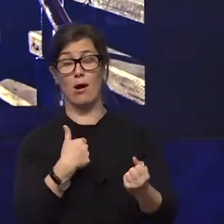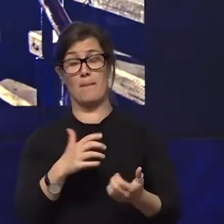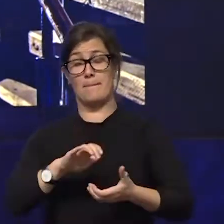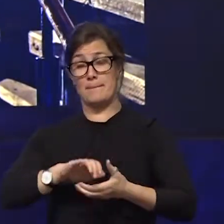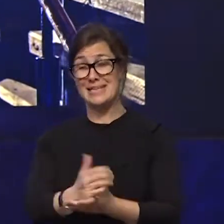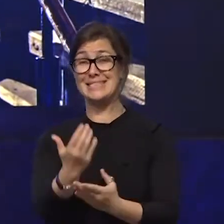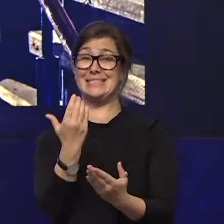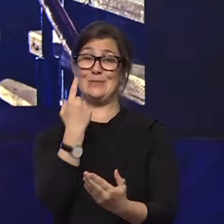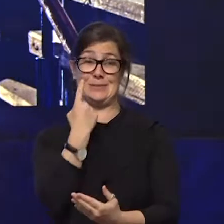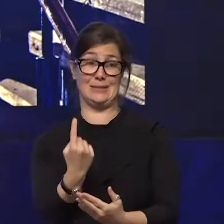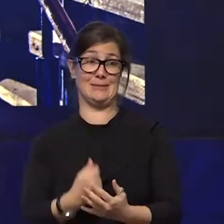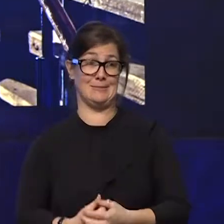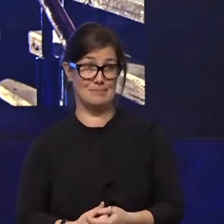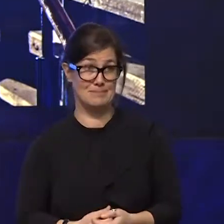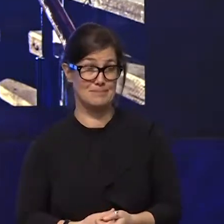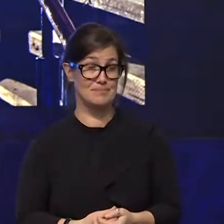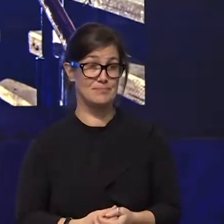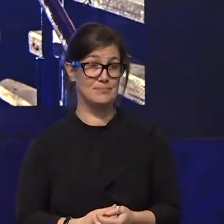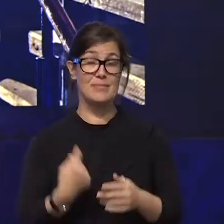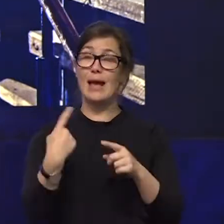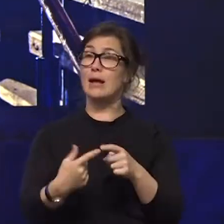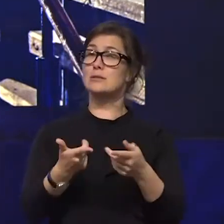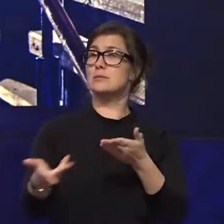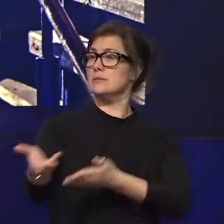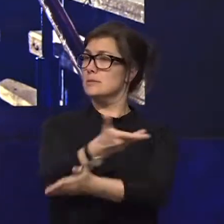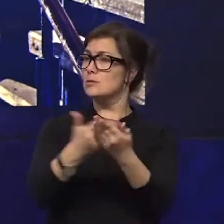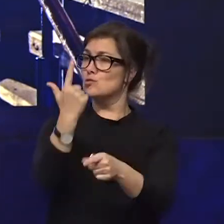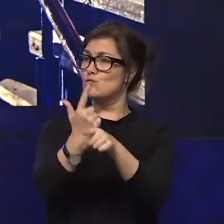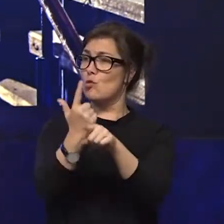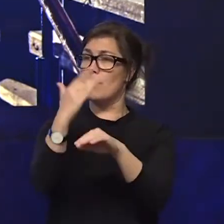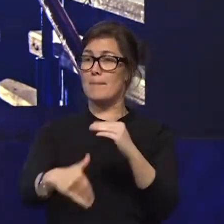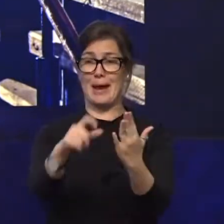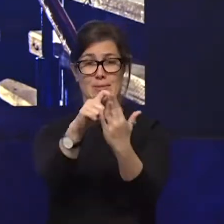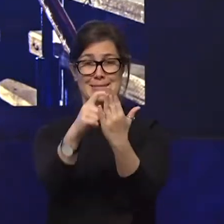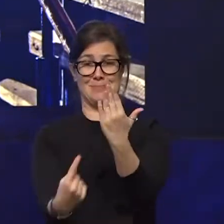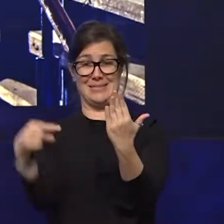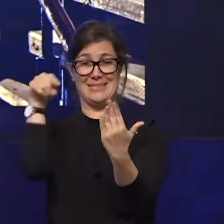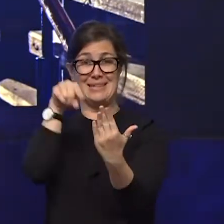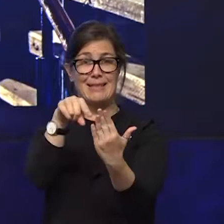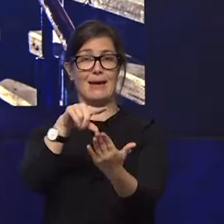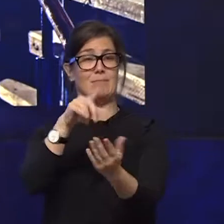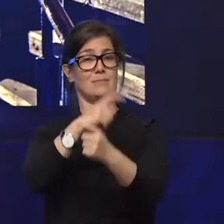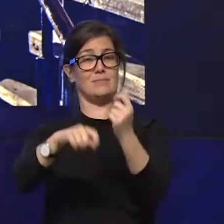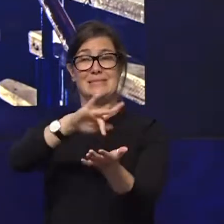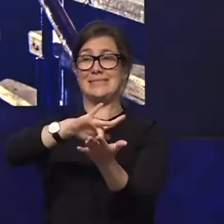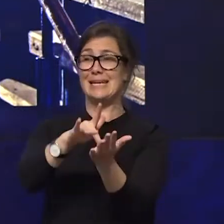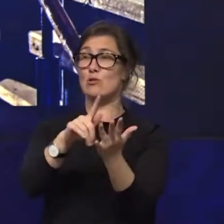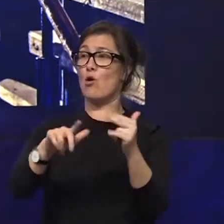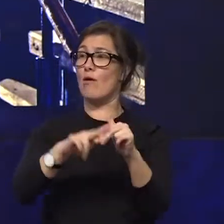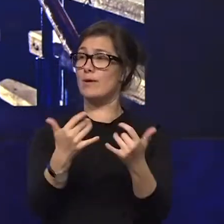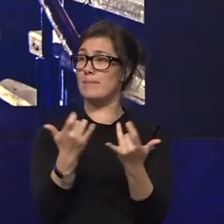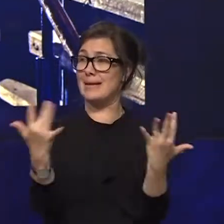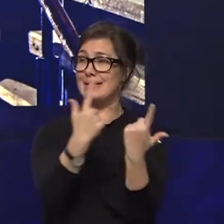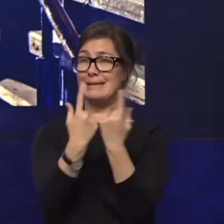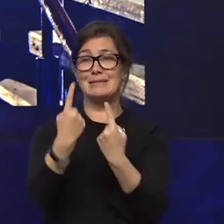to see that the conversation around disability is one that is at the centre of much of what